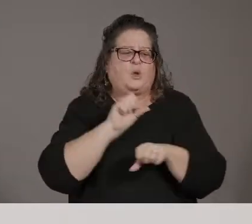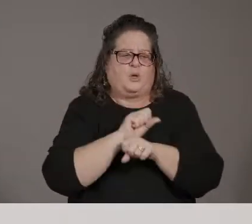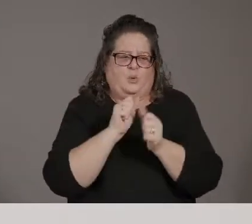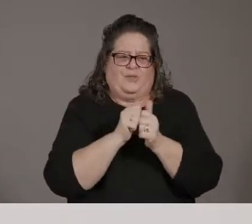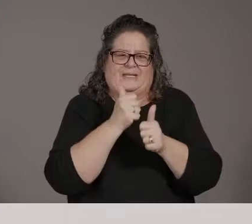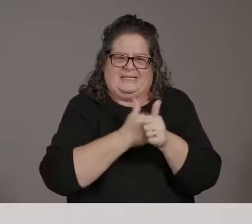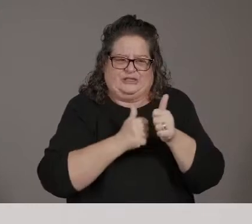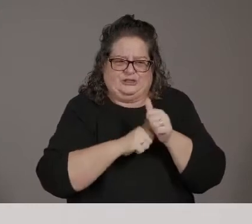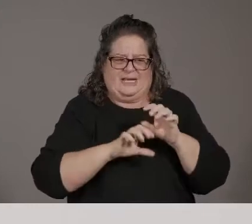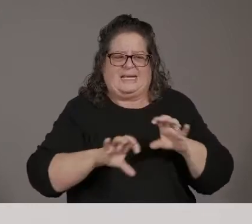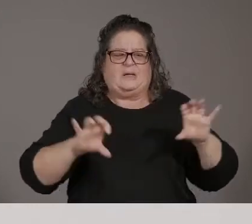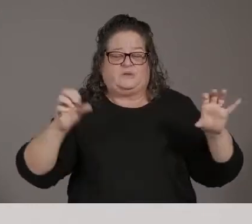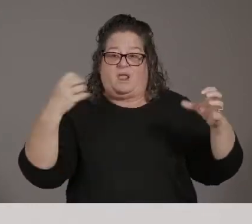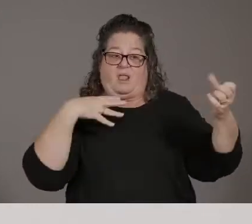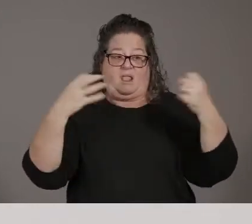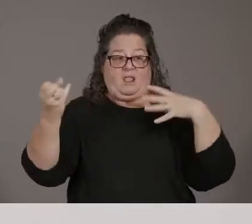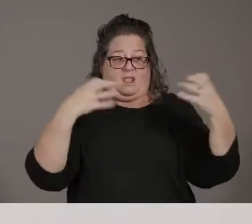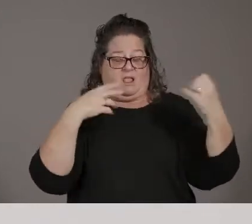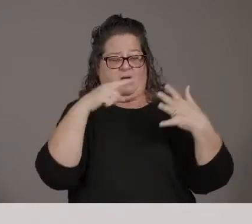infographic and our website.